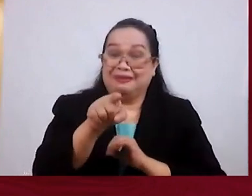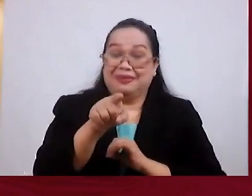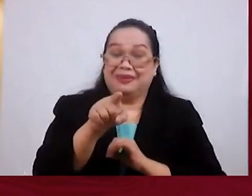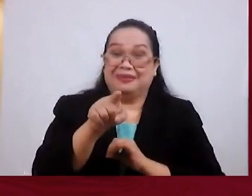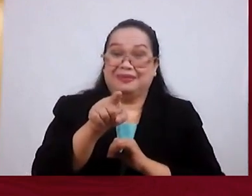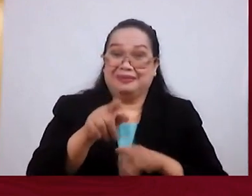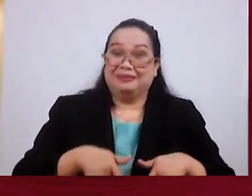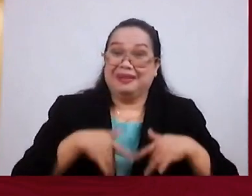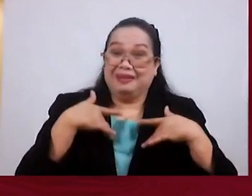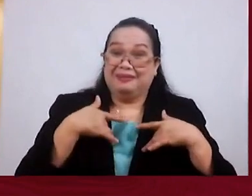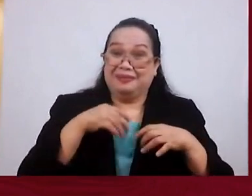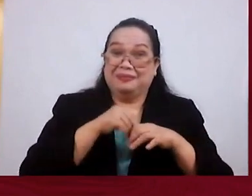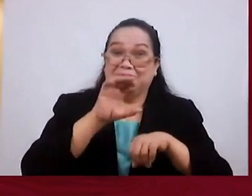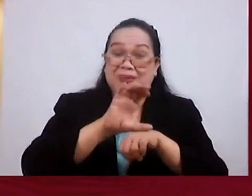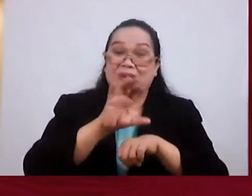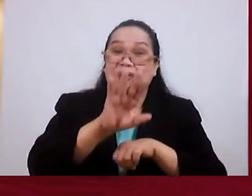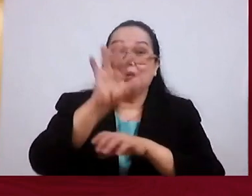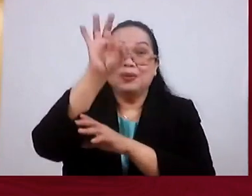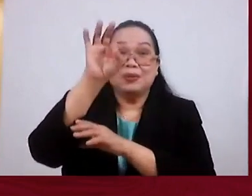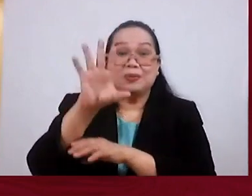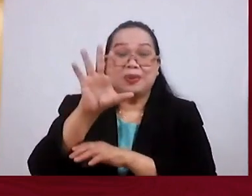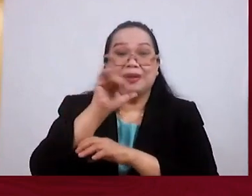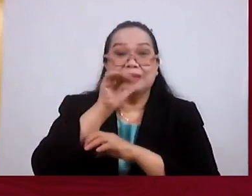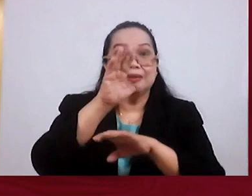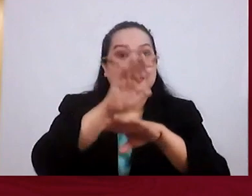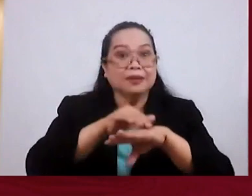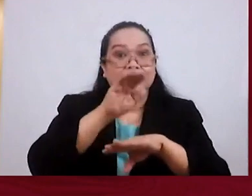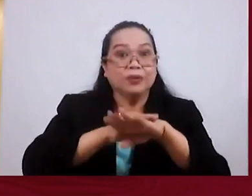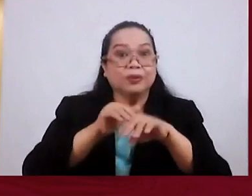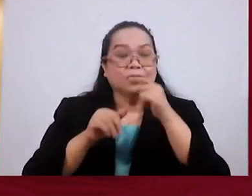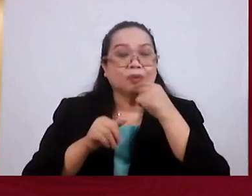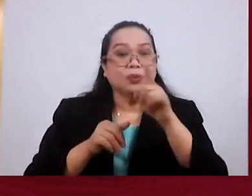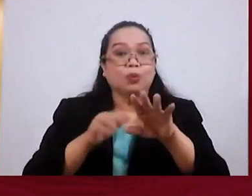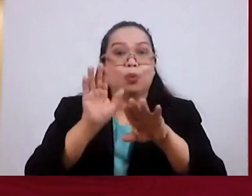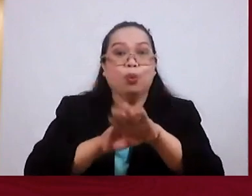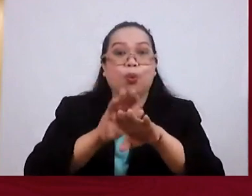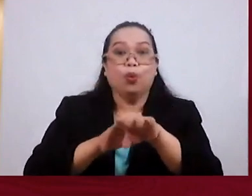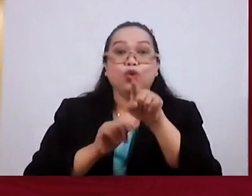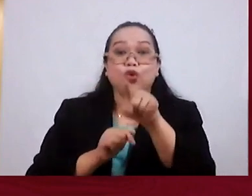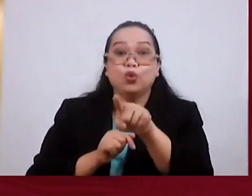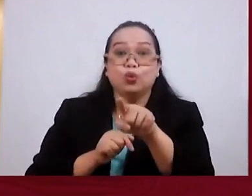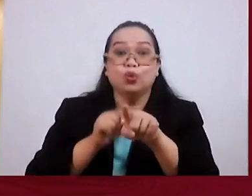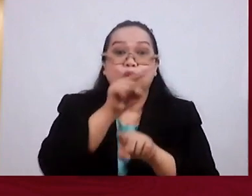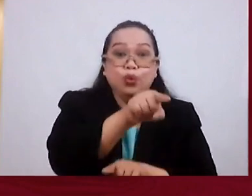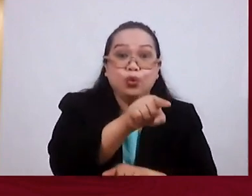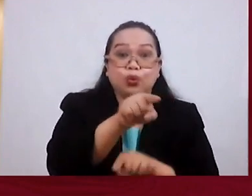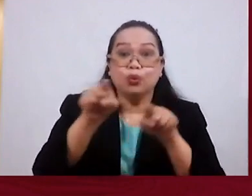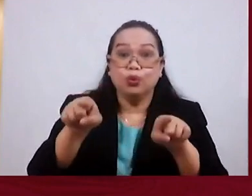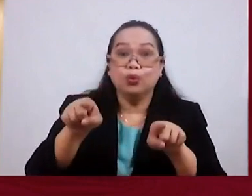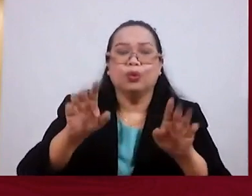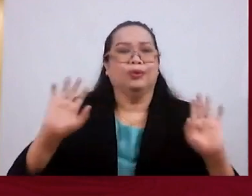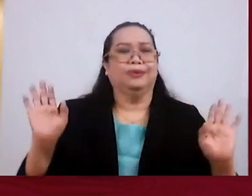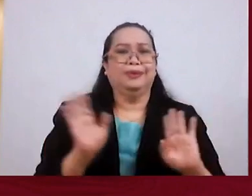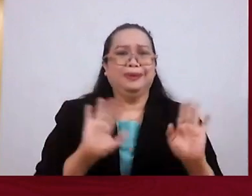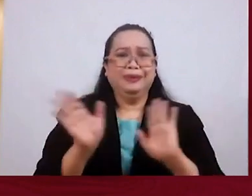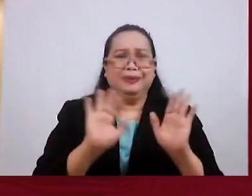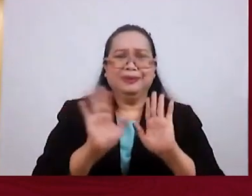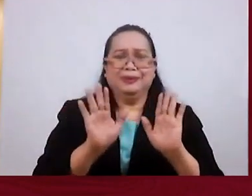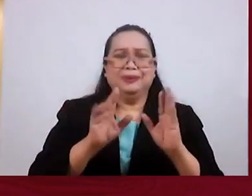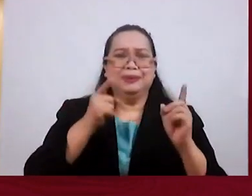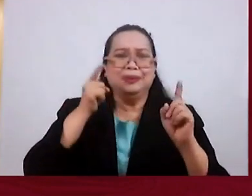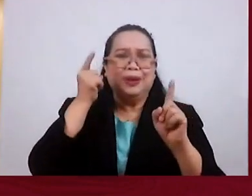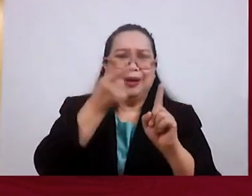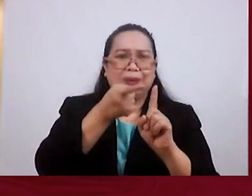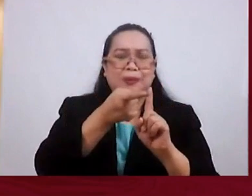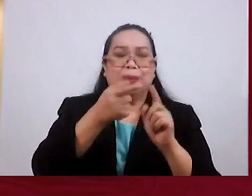example, leave a church, Your pastor should not be quoting this to you and saying, You. This is about you. No, this is a reference to